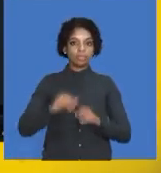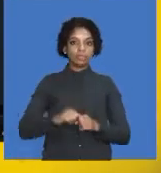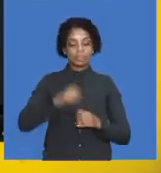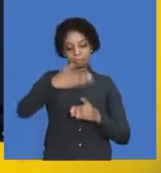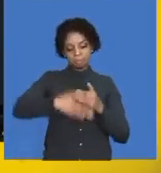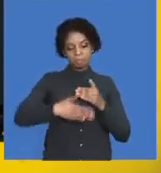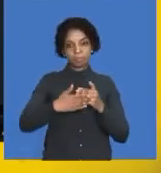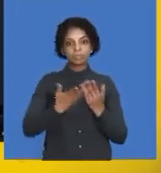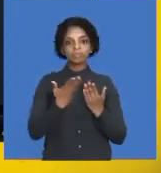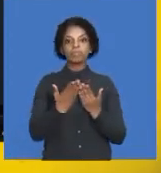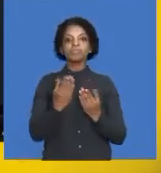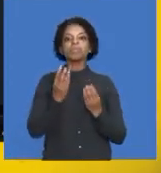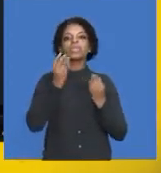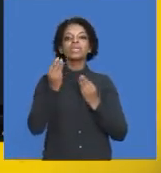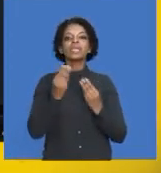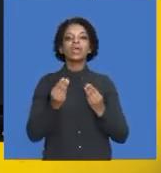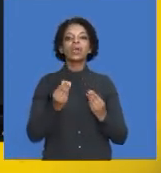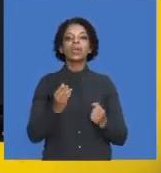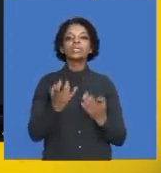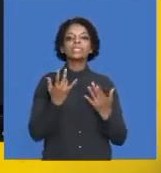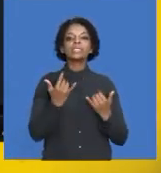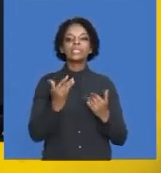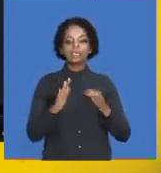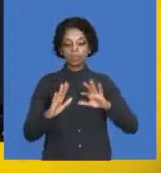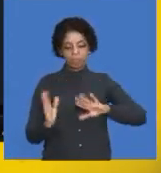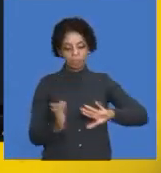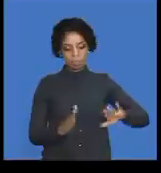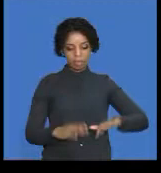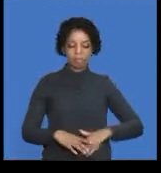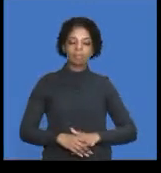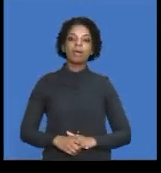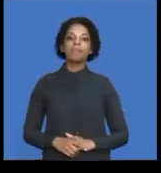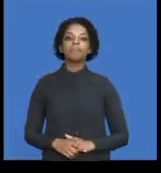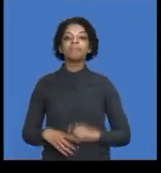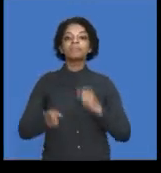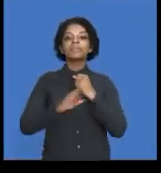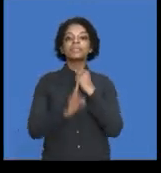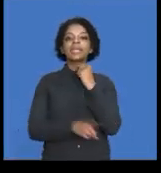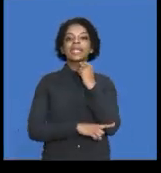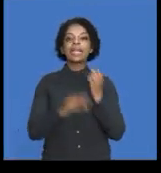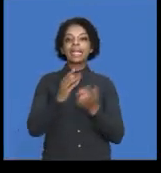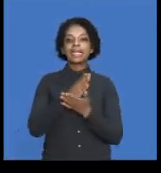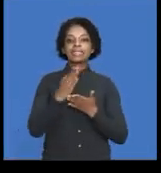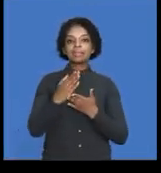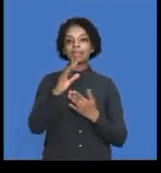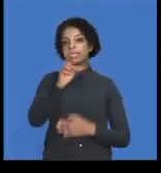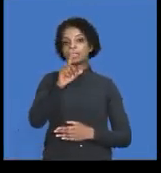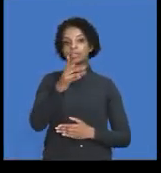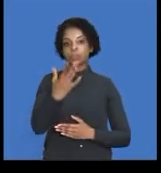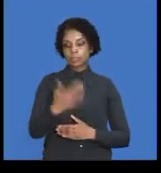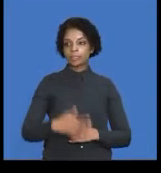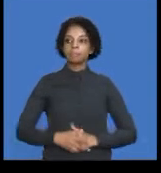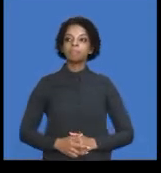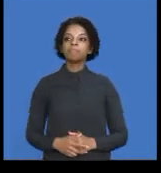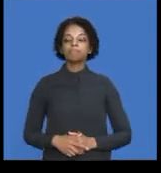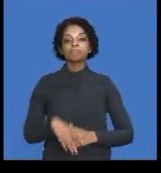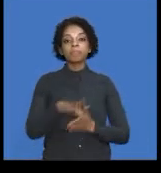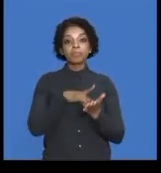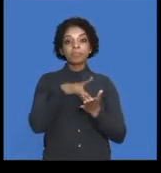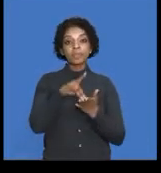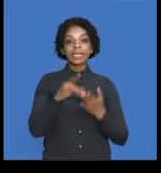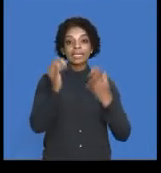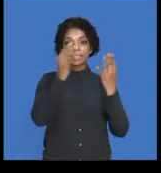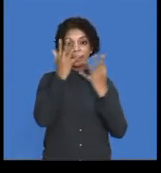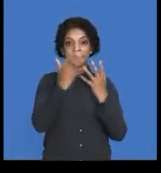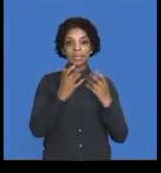for the cost accounting part of the question. Let's move on to the last part, which is our cash budgets. Okay. And in this one